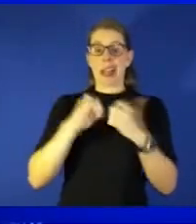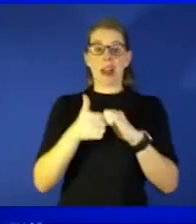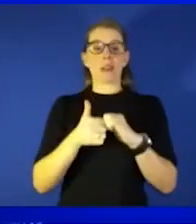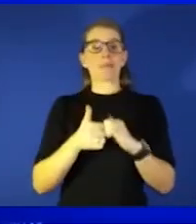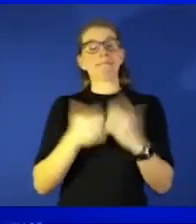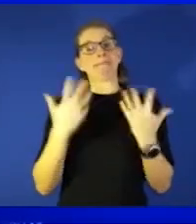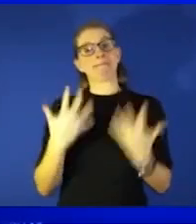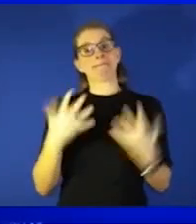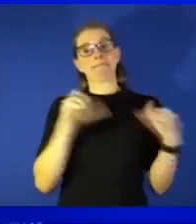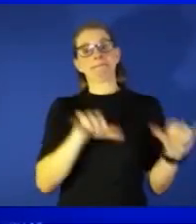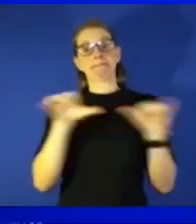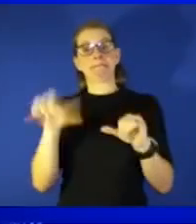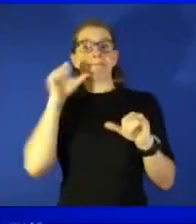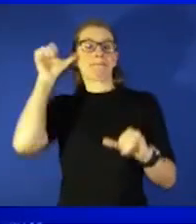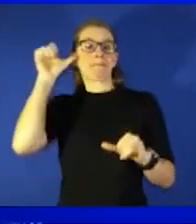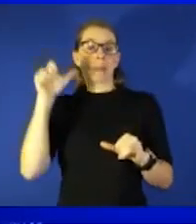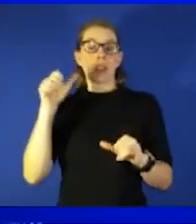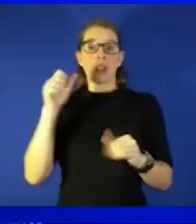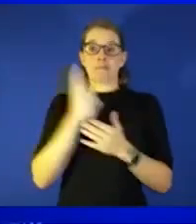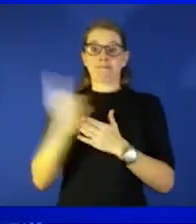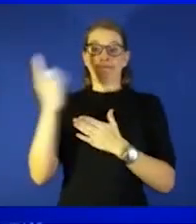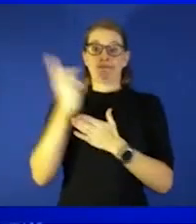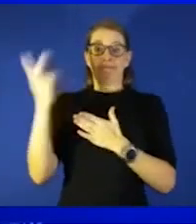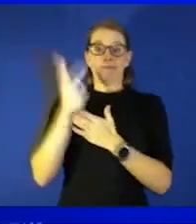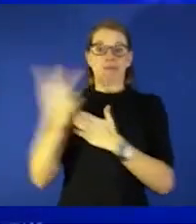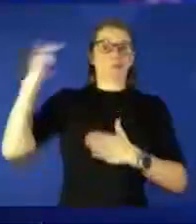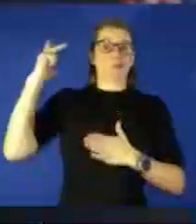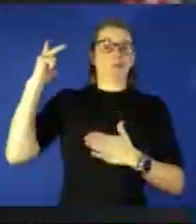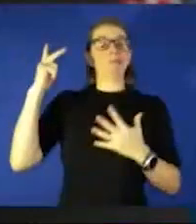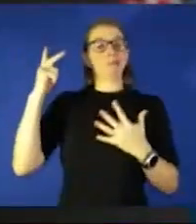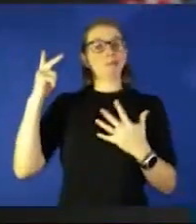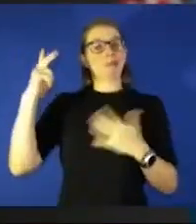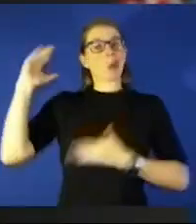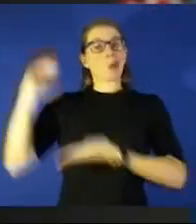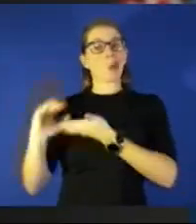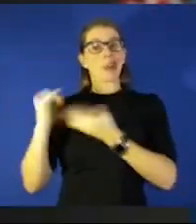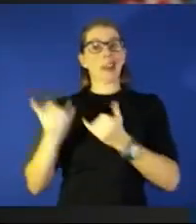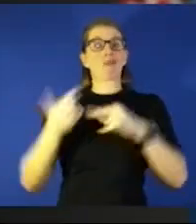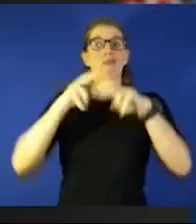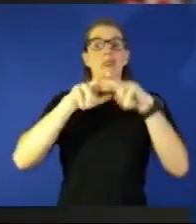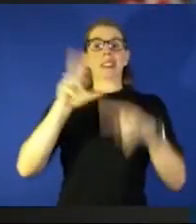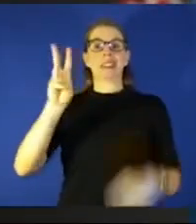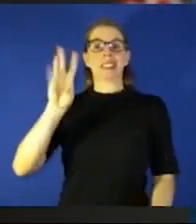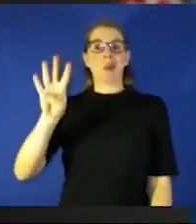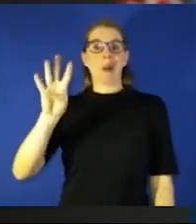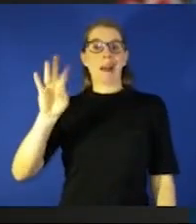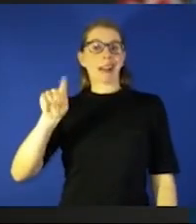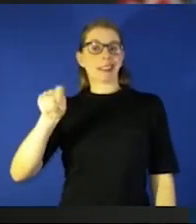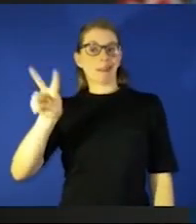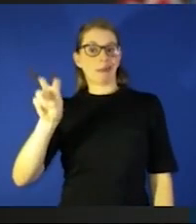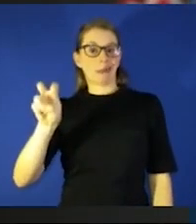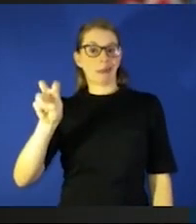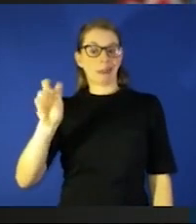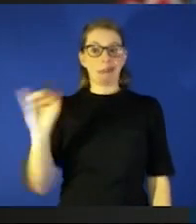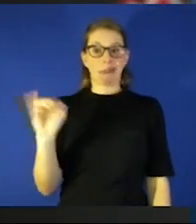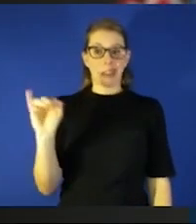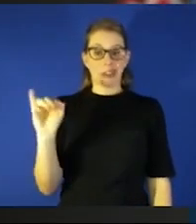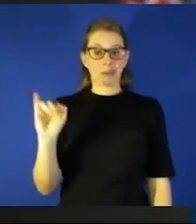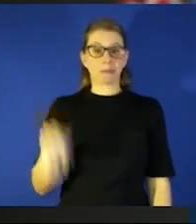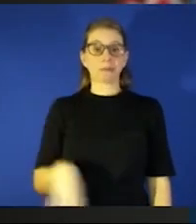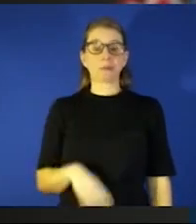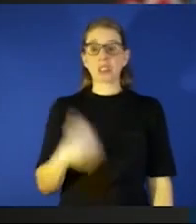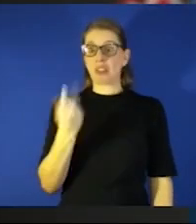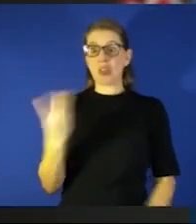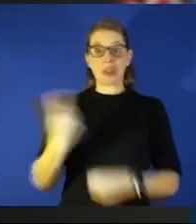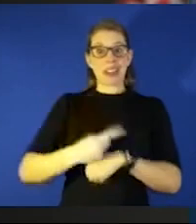compared to where we were a few weeks ago 64 active infections as compared to even like a few days ago